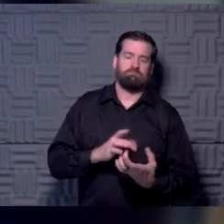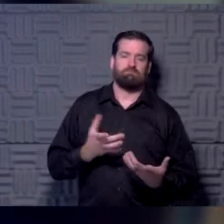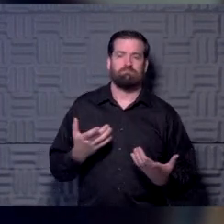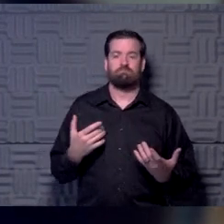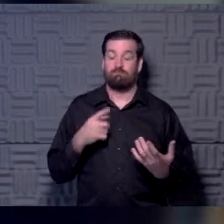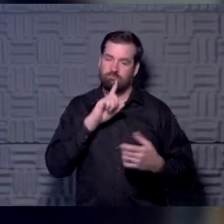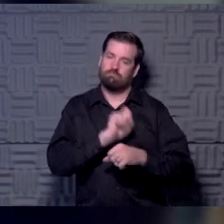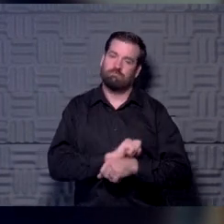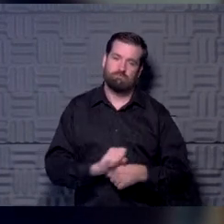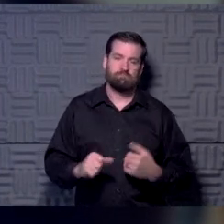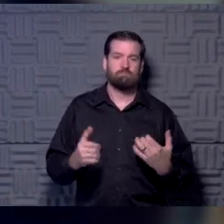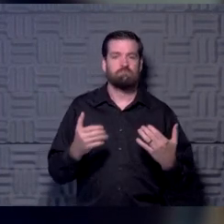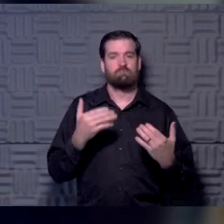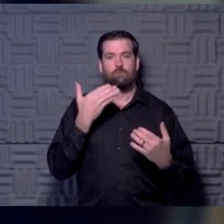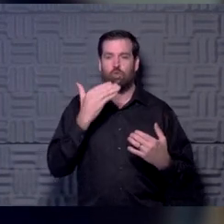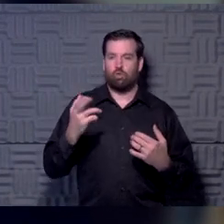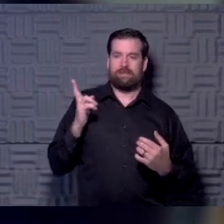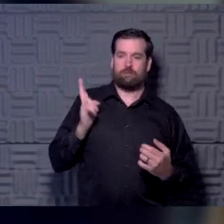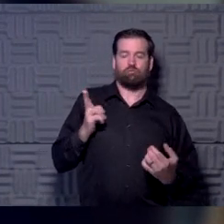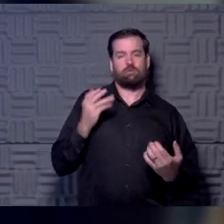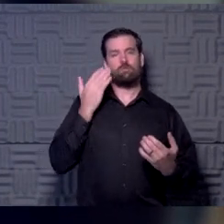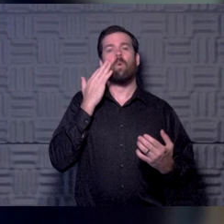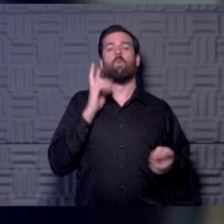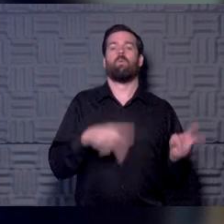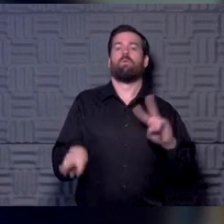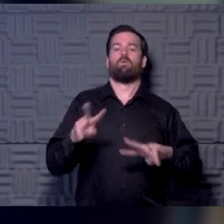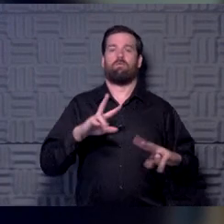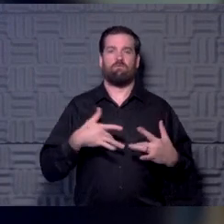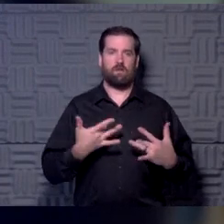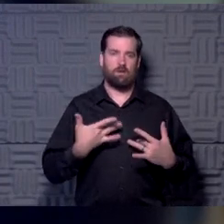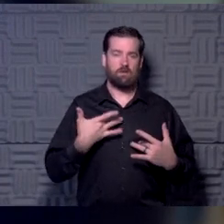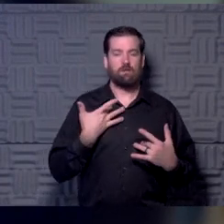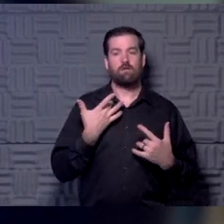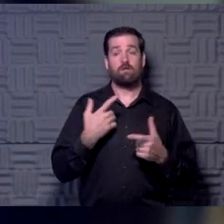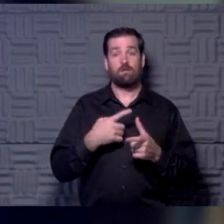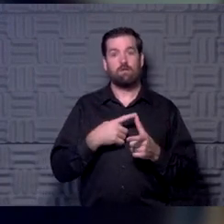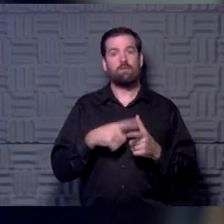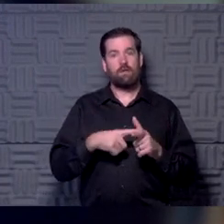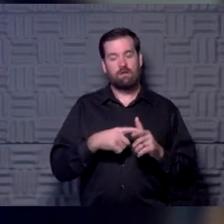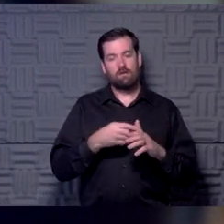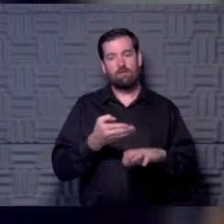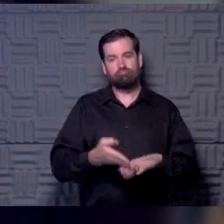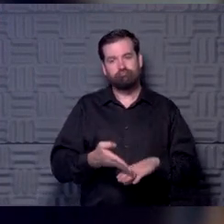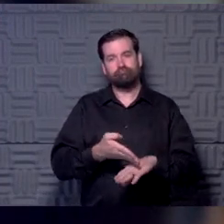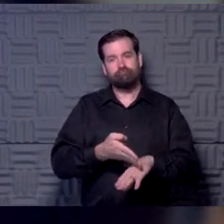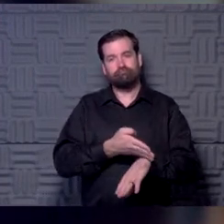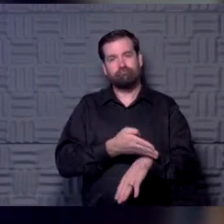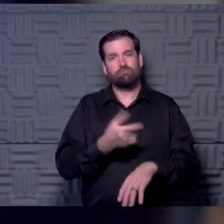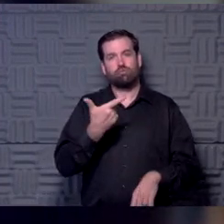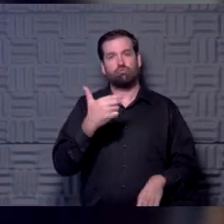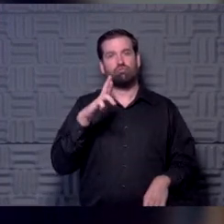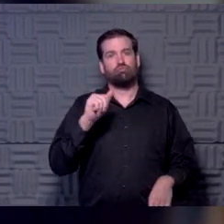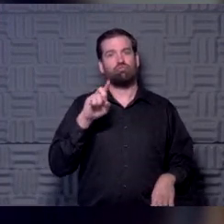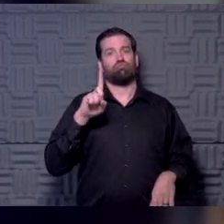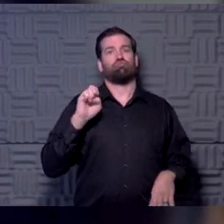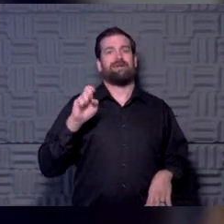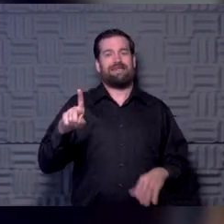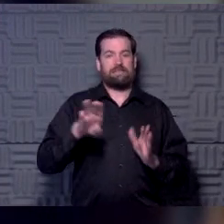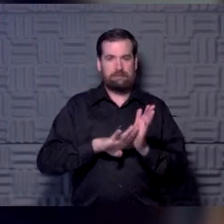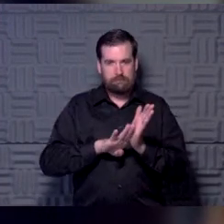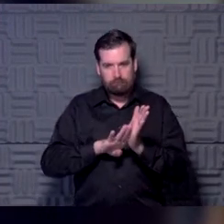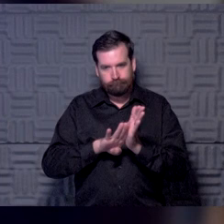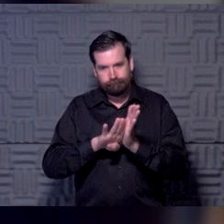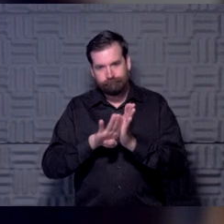absolutely. You want to take a good history. You want to know how they're feeling and you put them through a graded return, um, a graded exercise program, and you